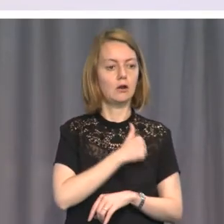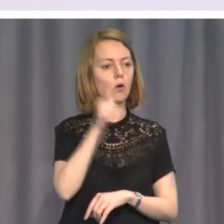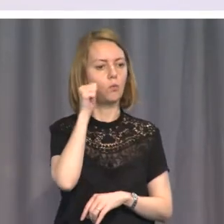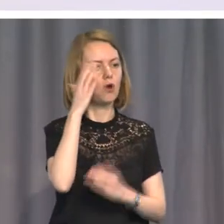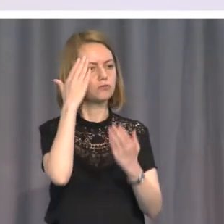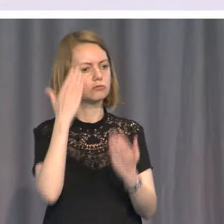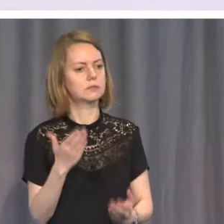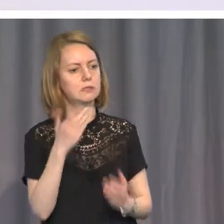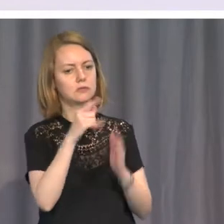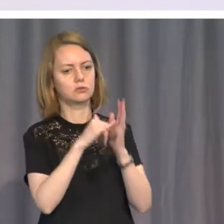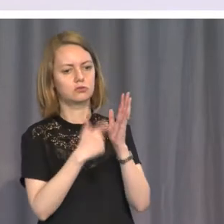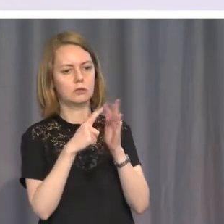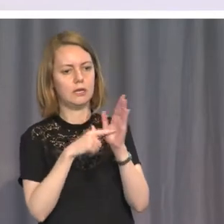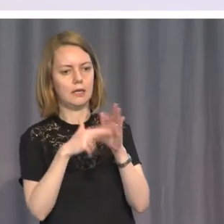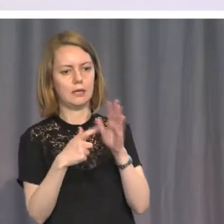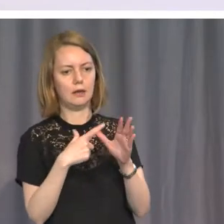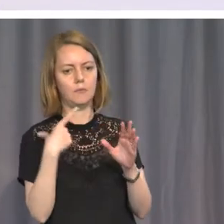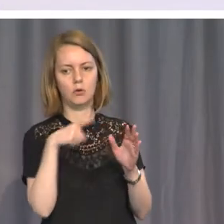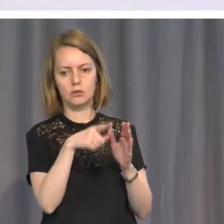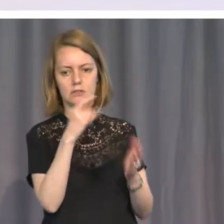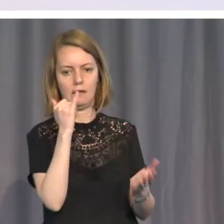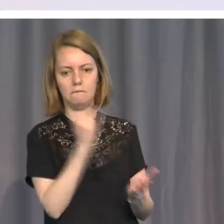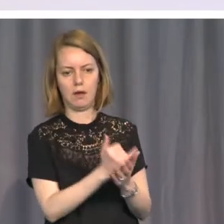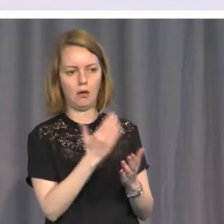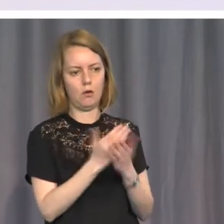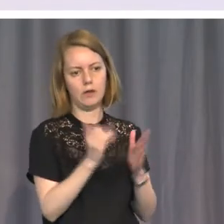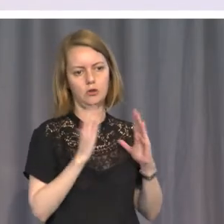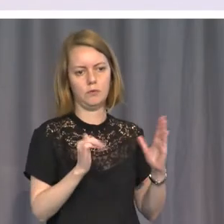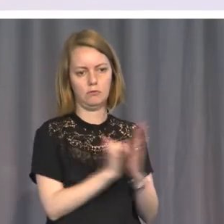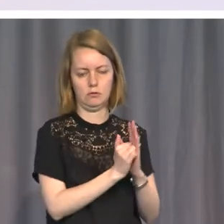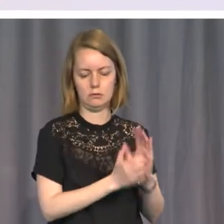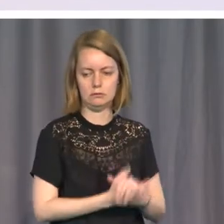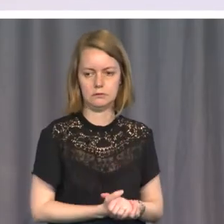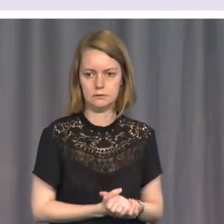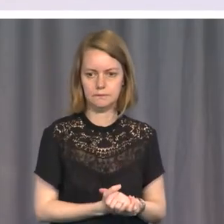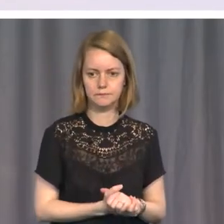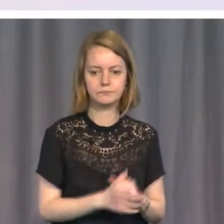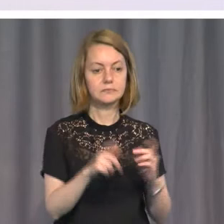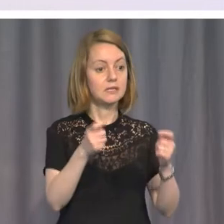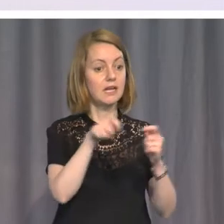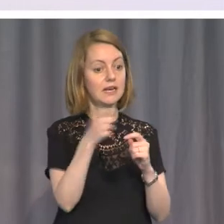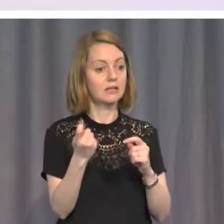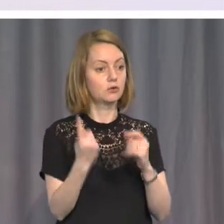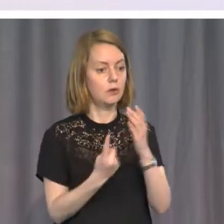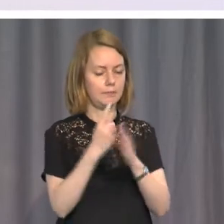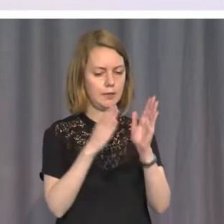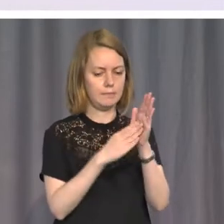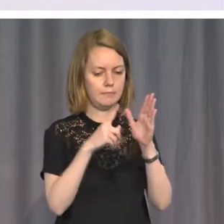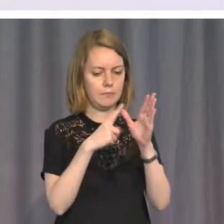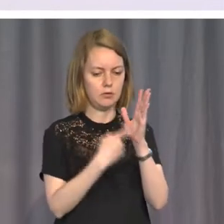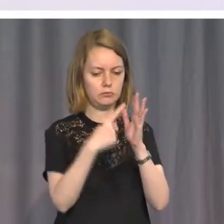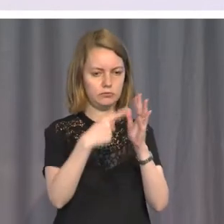for a country that fails to acknowledge human rights violations. And it was followed by Mauritius. Navin Ramgulam